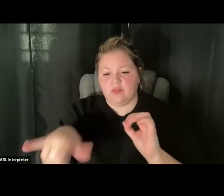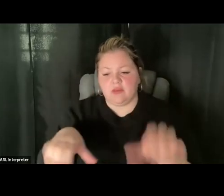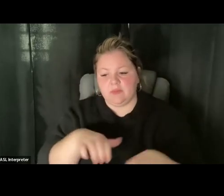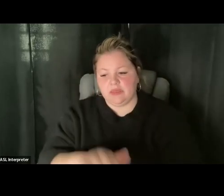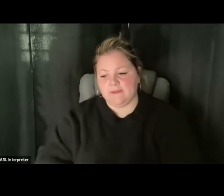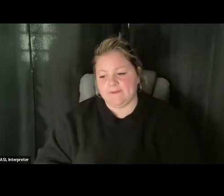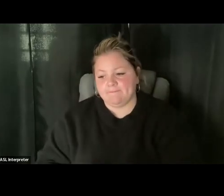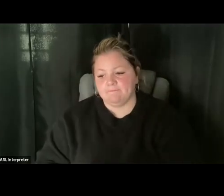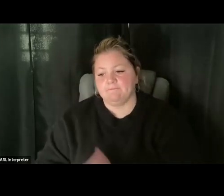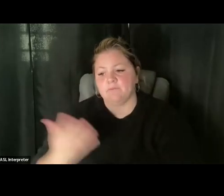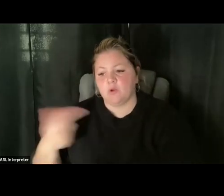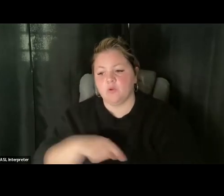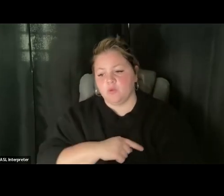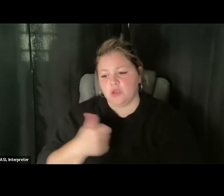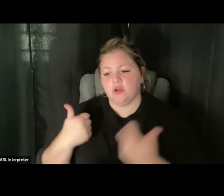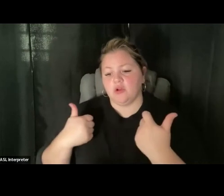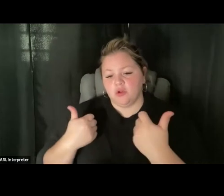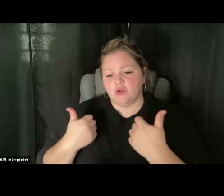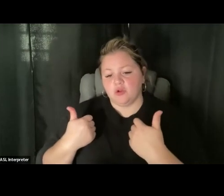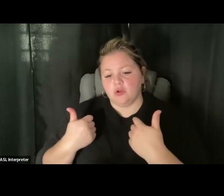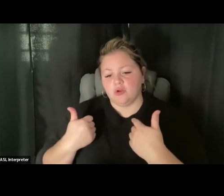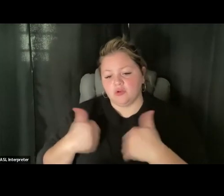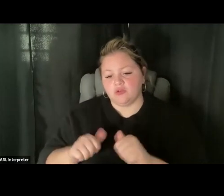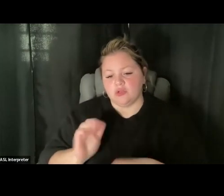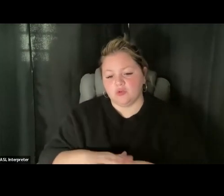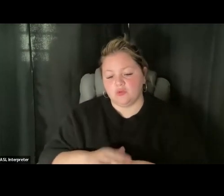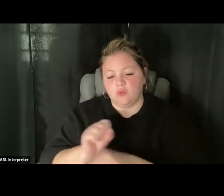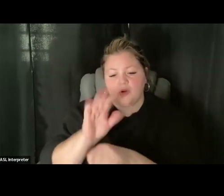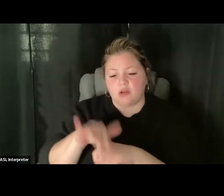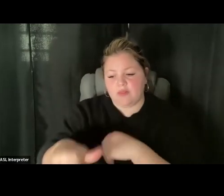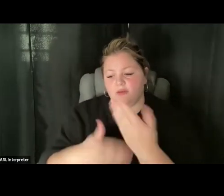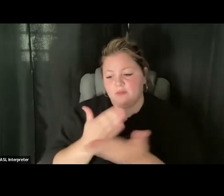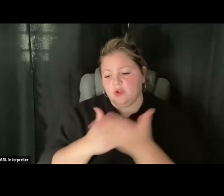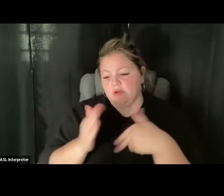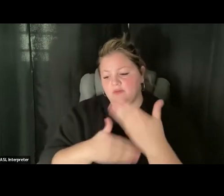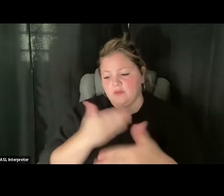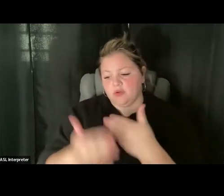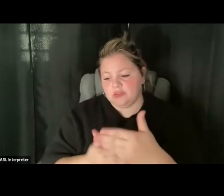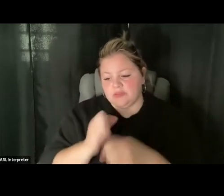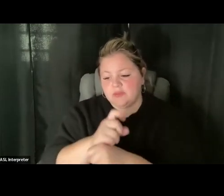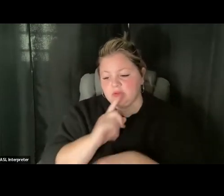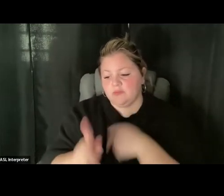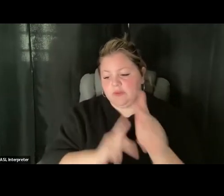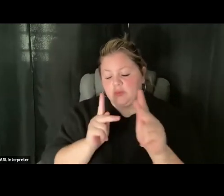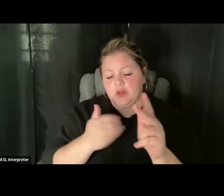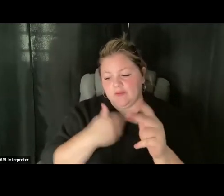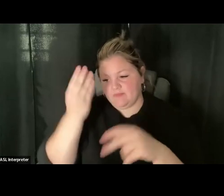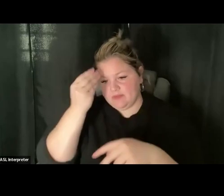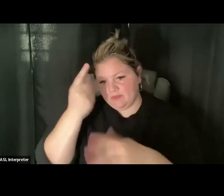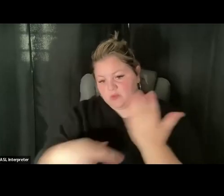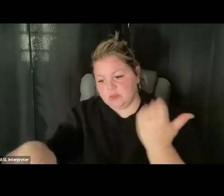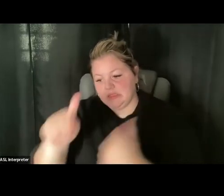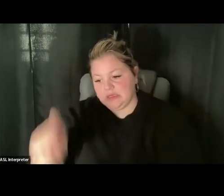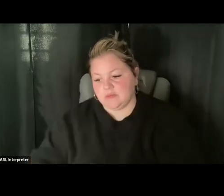so we are kind of working on that, working on perfecting that part of the process, just making sure people are informed. Thank you.